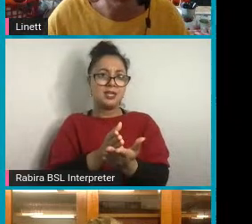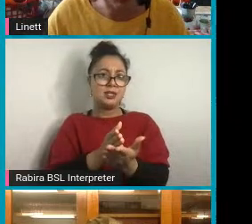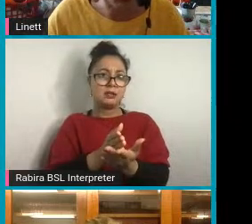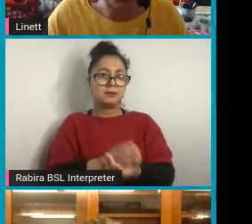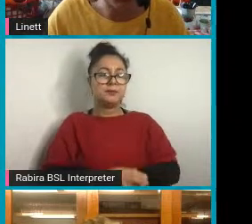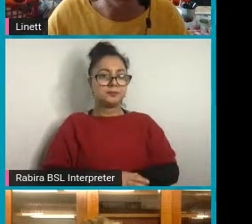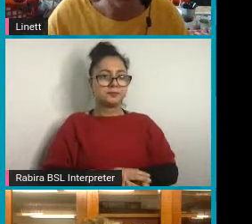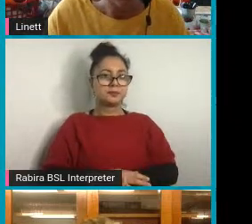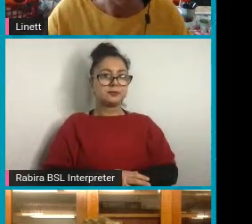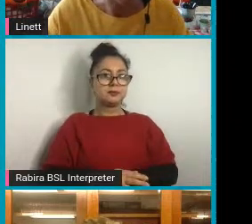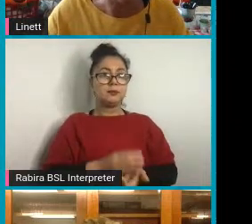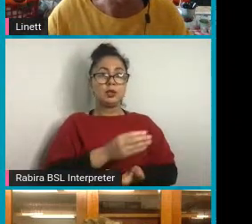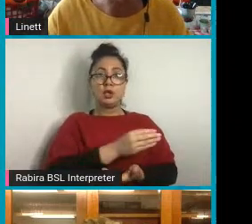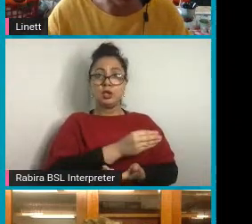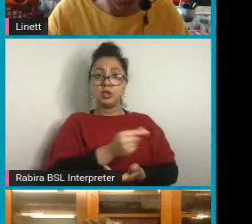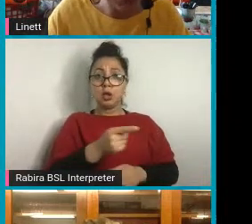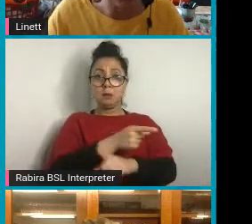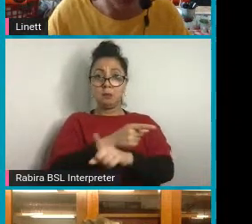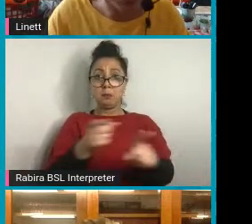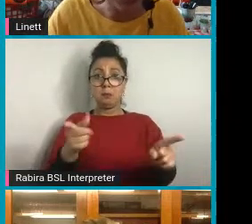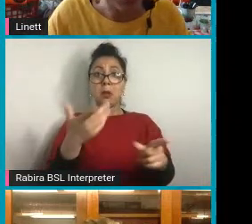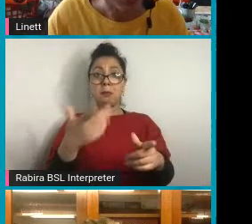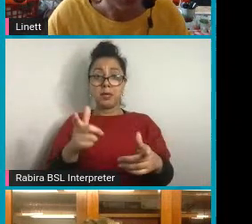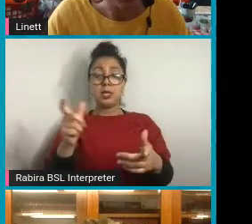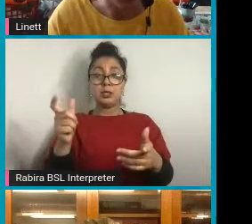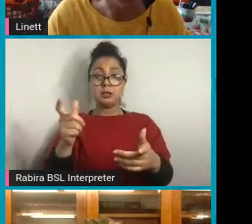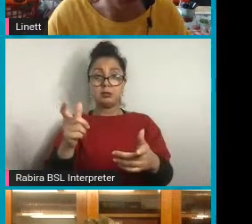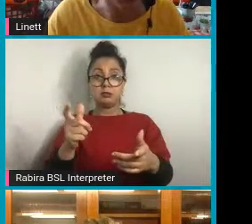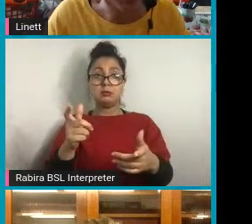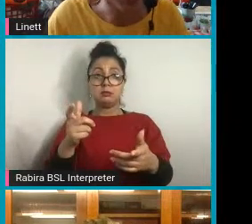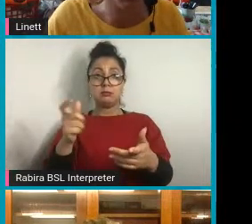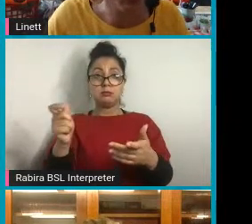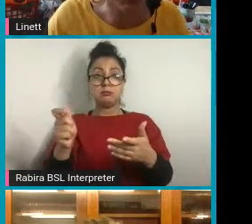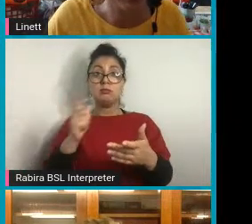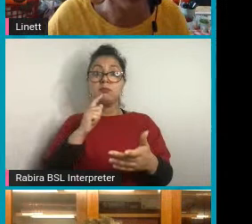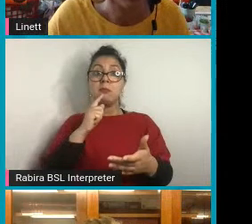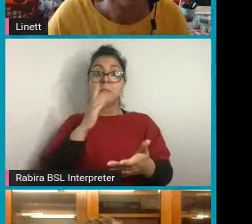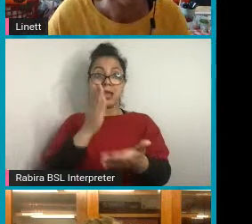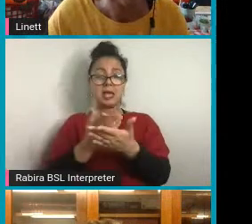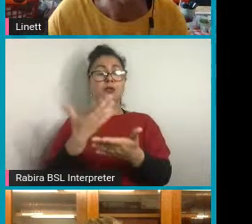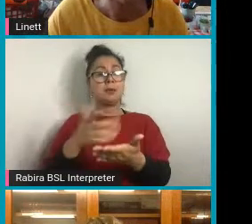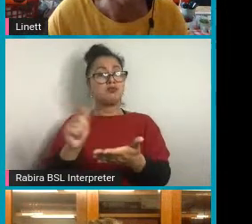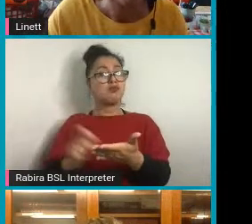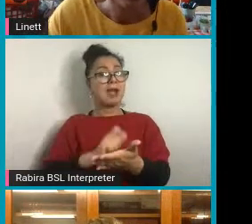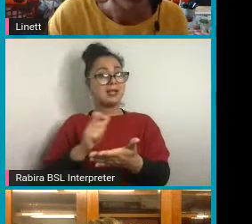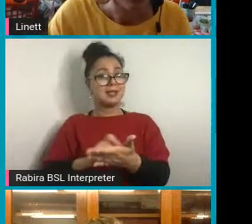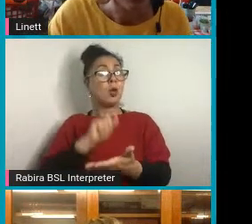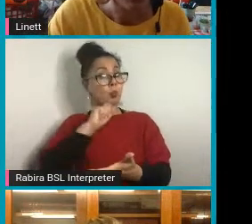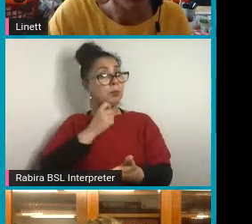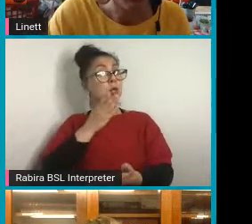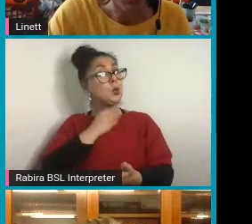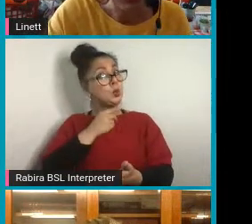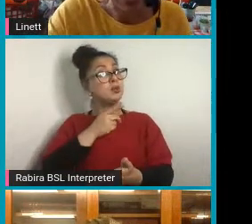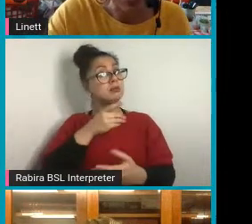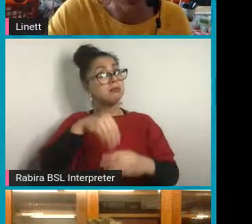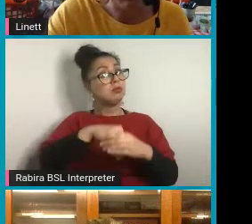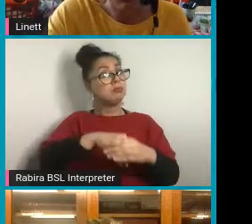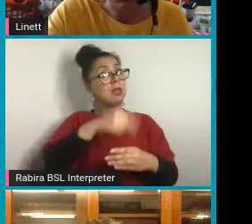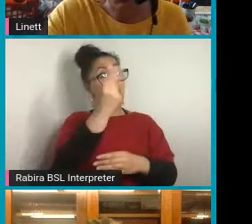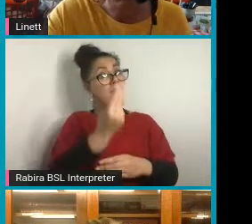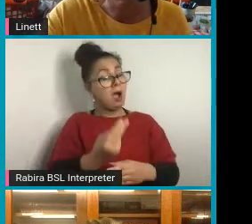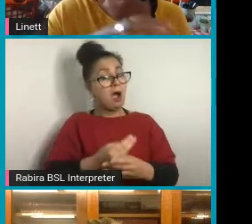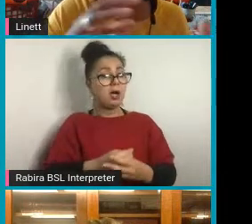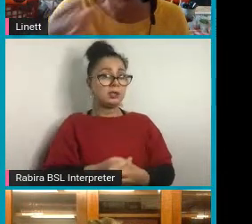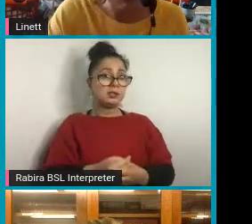with the pledges that you wrote, again, we're going to be using those in our artwork in a moment. And also, again,